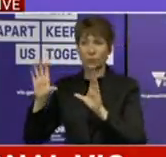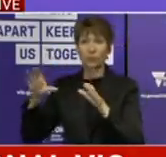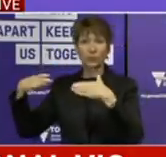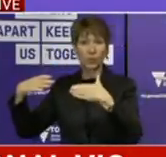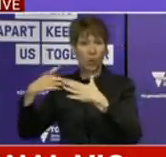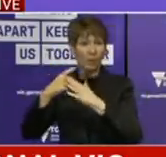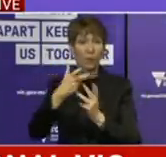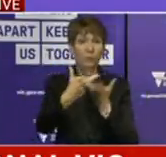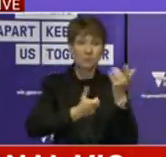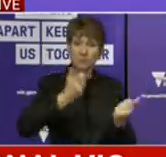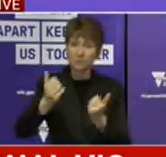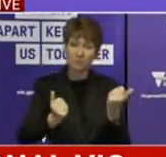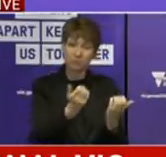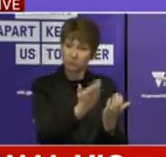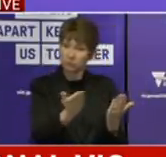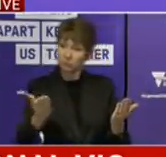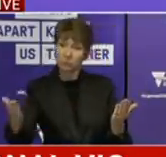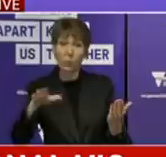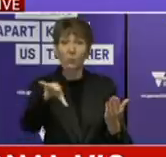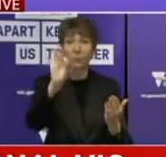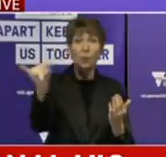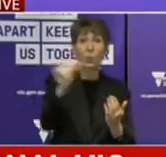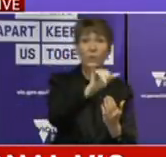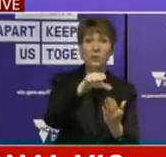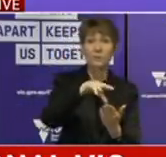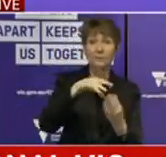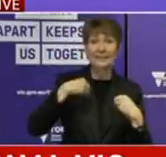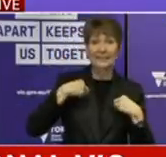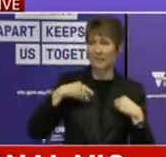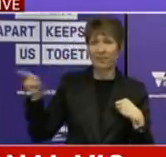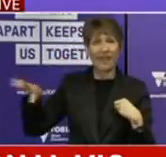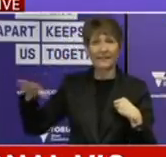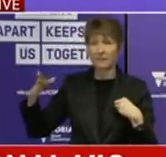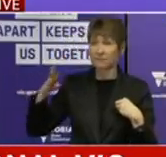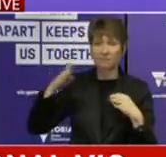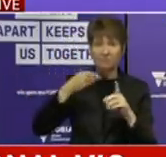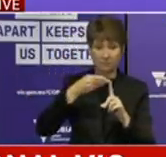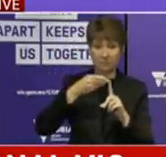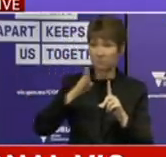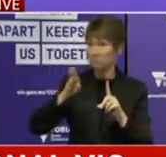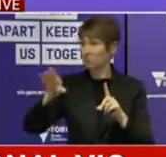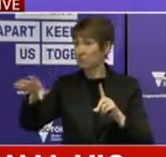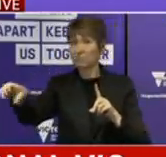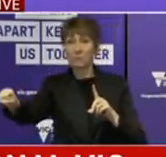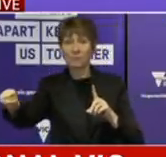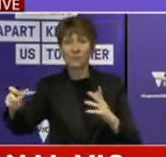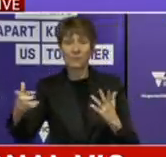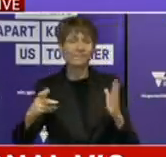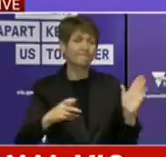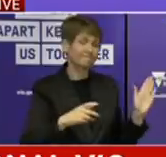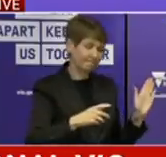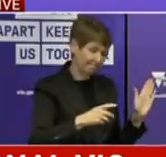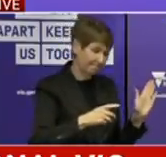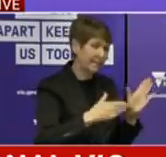very much under the active consideration of the Board, and they will have already and will continue to turn their minds to what, if any,